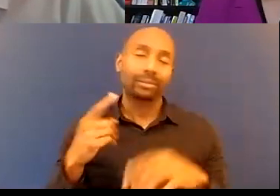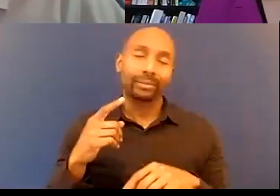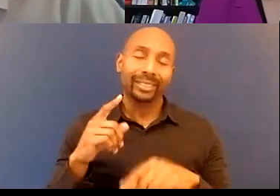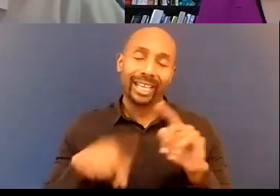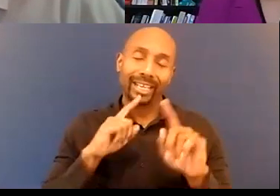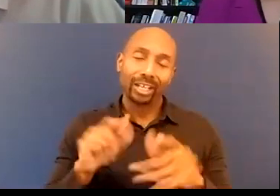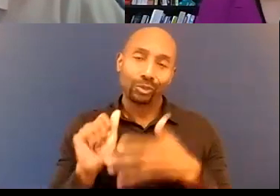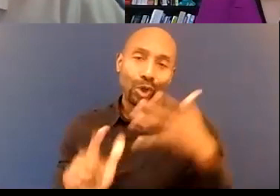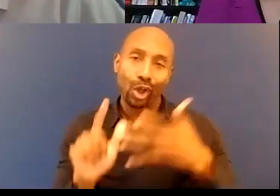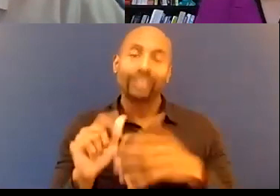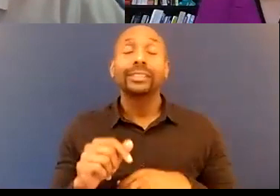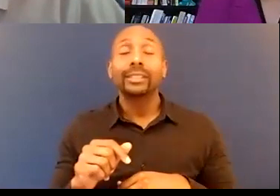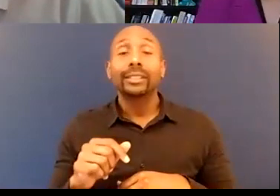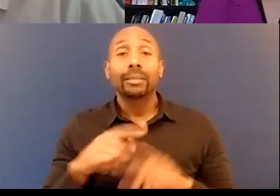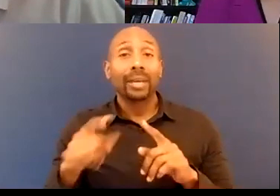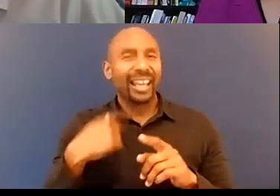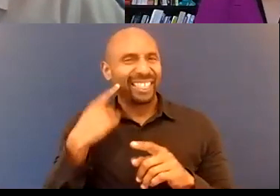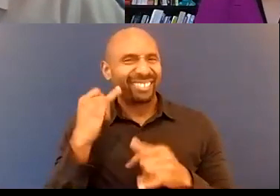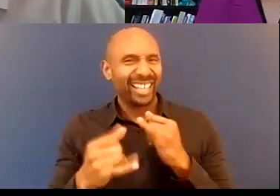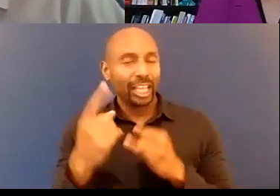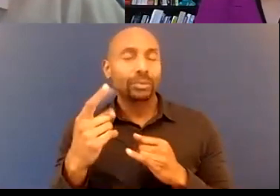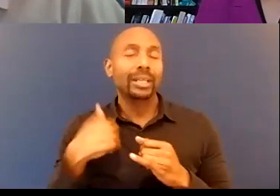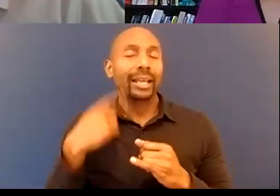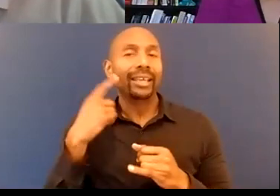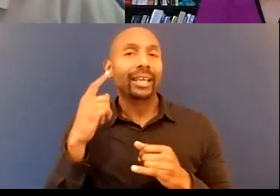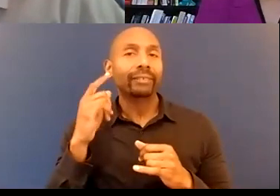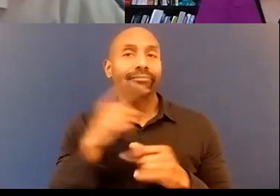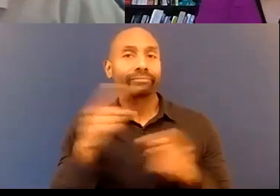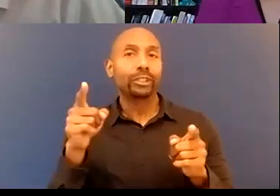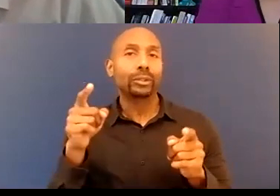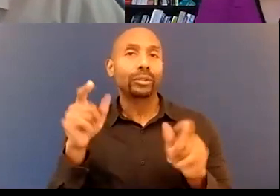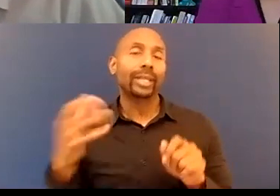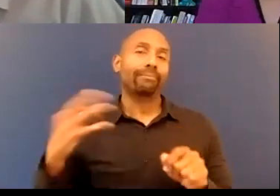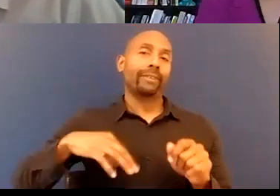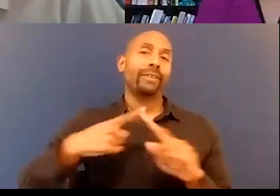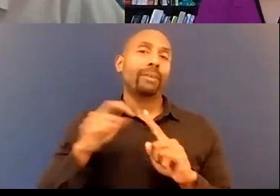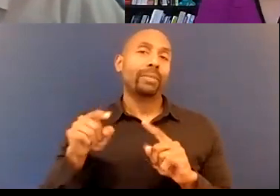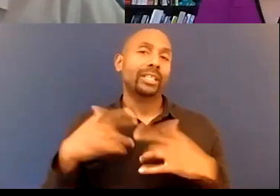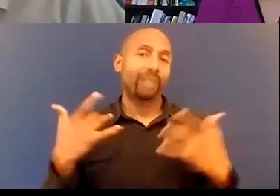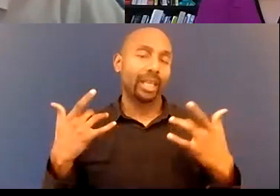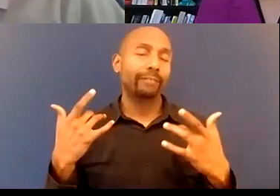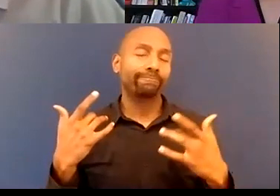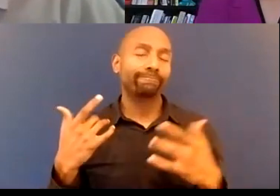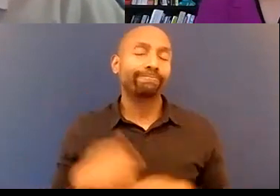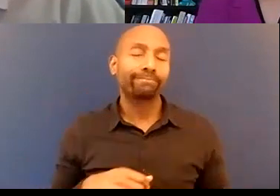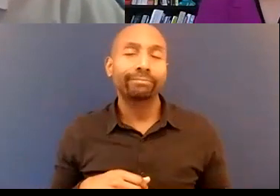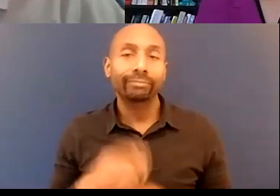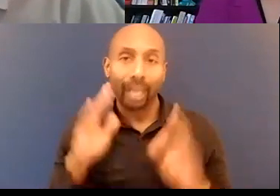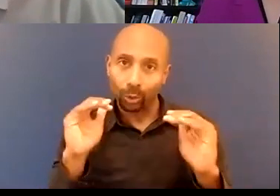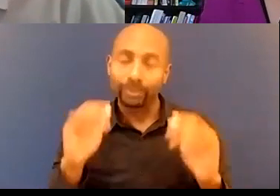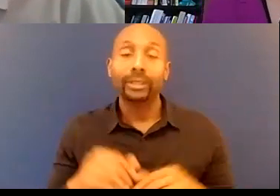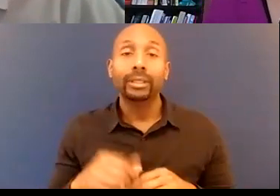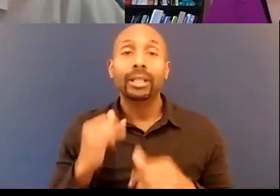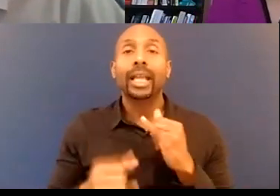will uh give people um a takeaway from this event hopefully so the last question is is uh is from mr